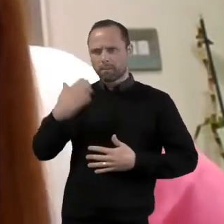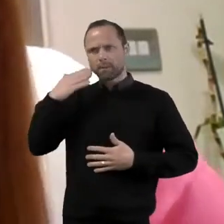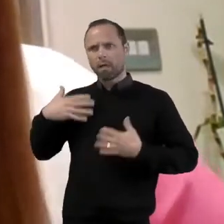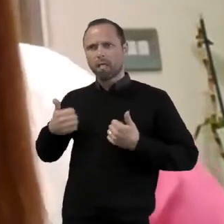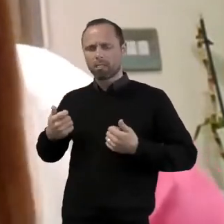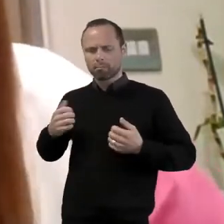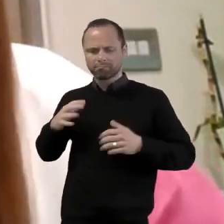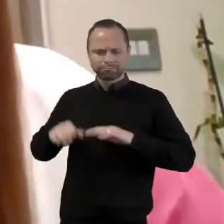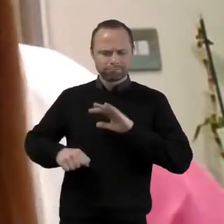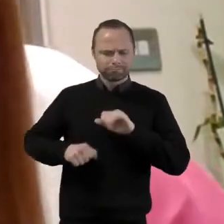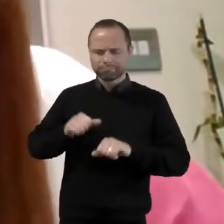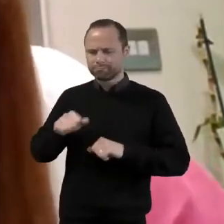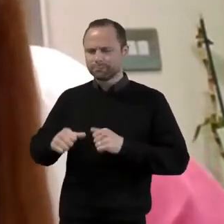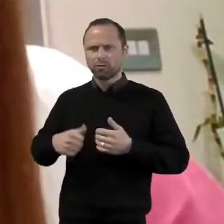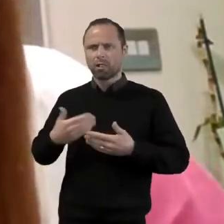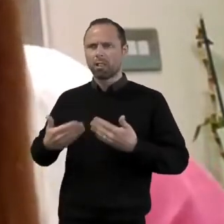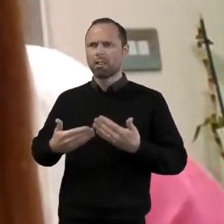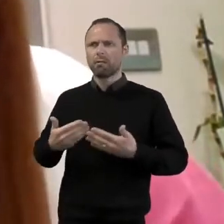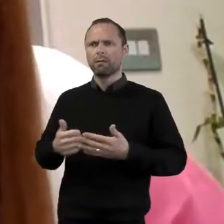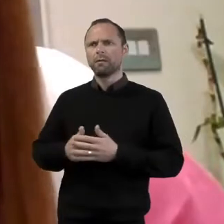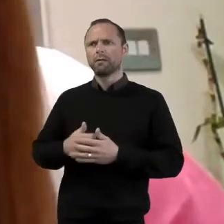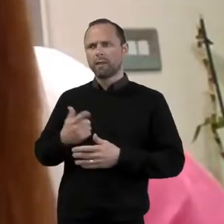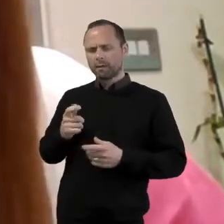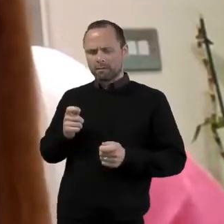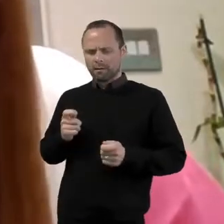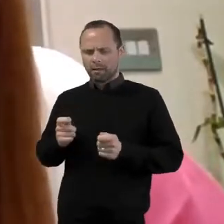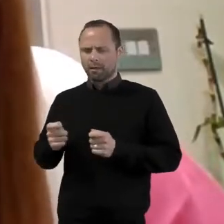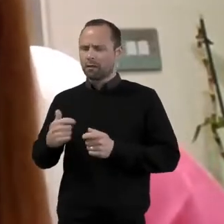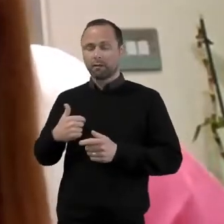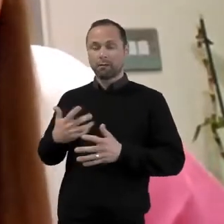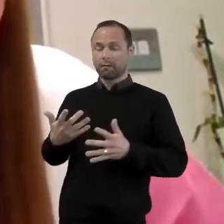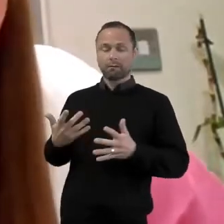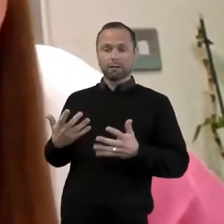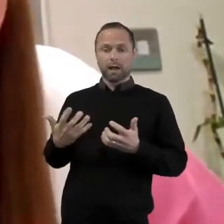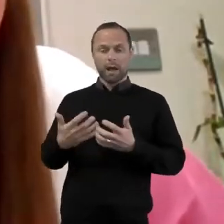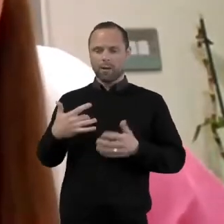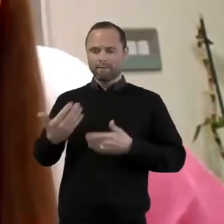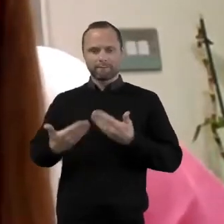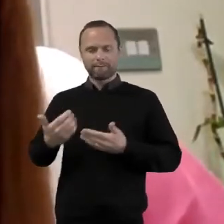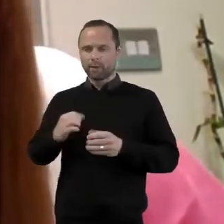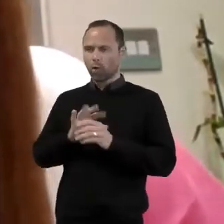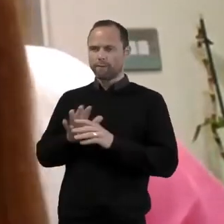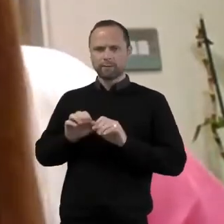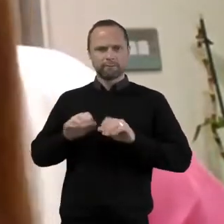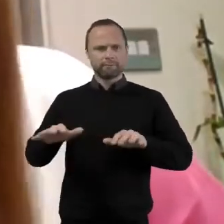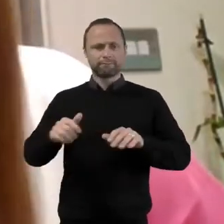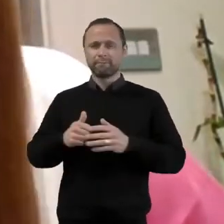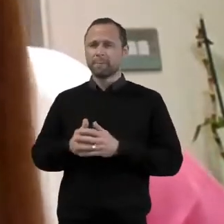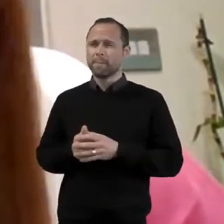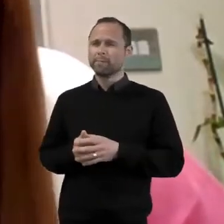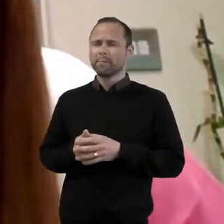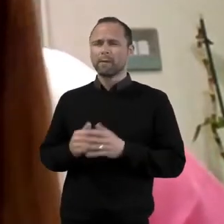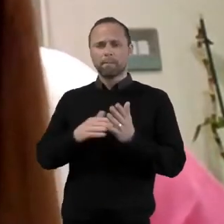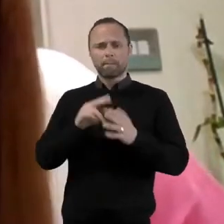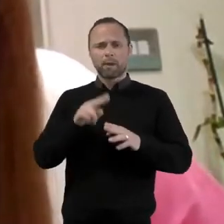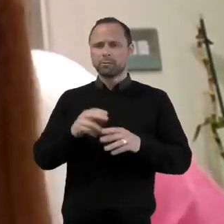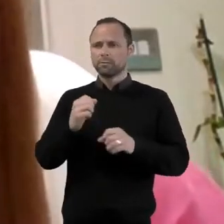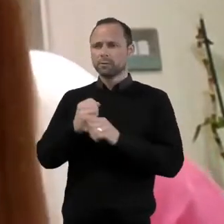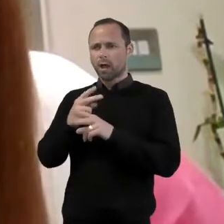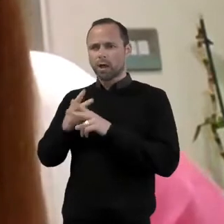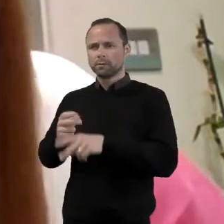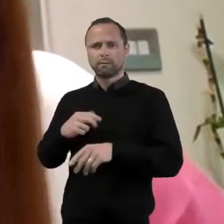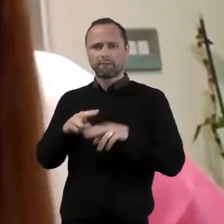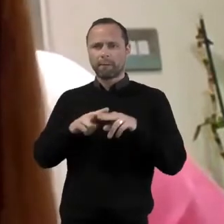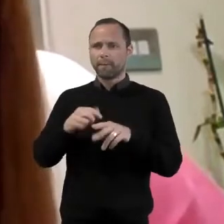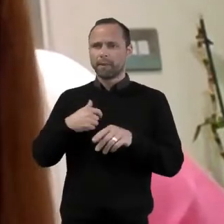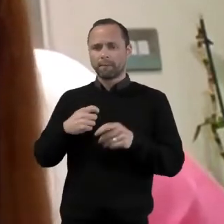struggles as they adjust to a new normal. Parents, guardians and family members turned into